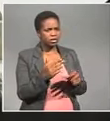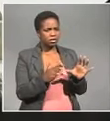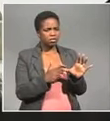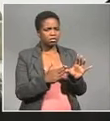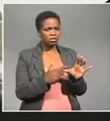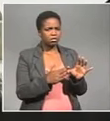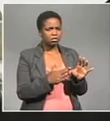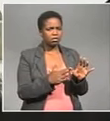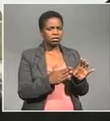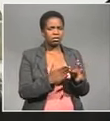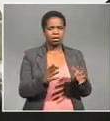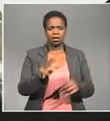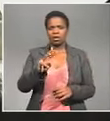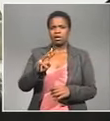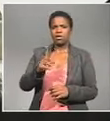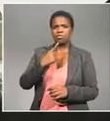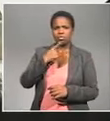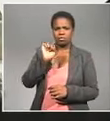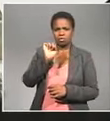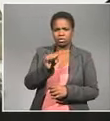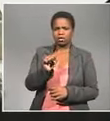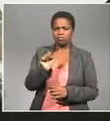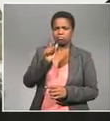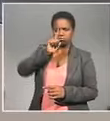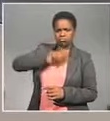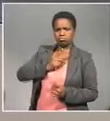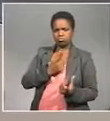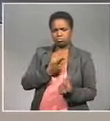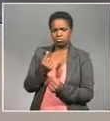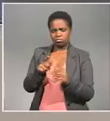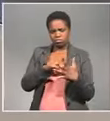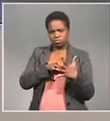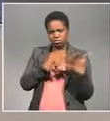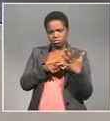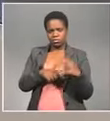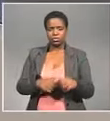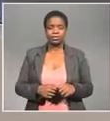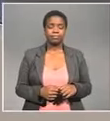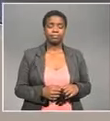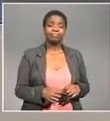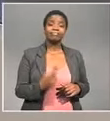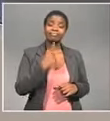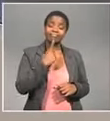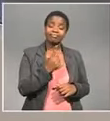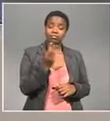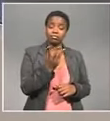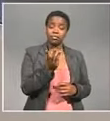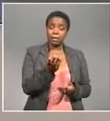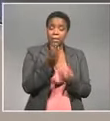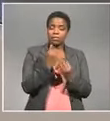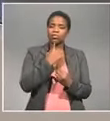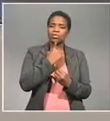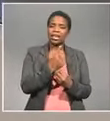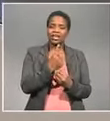Matenja instructed Angelo Gritzi who instructed me LaRue also testified that he received instructions to